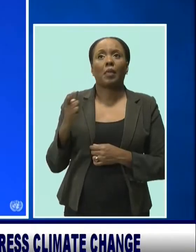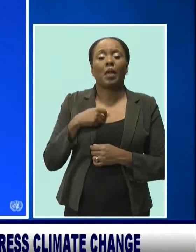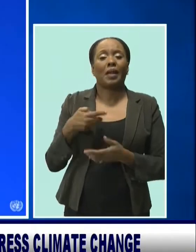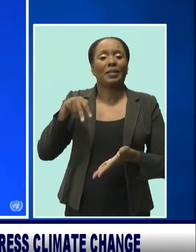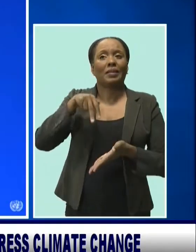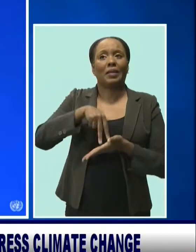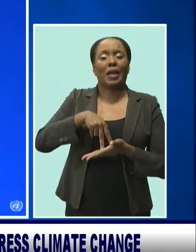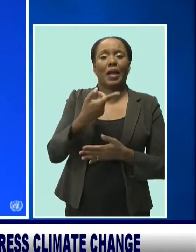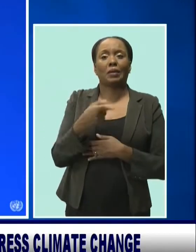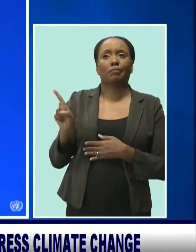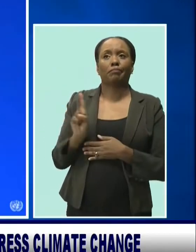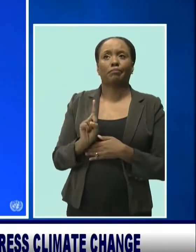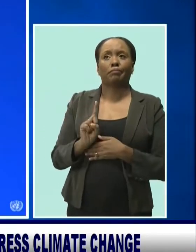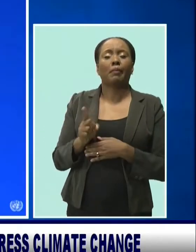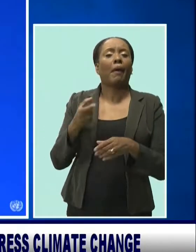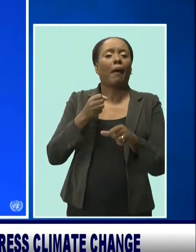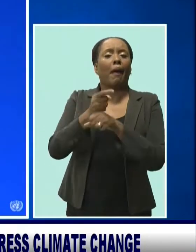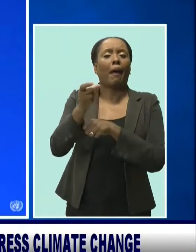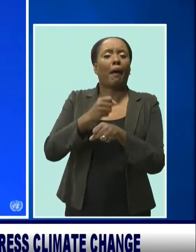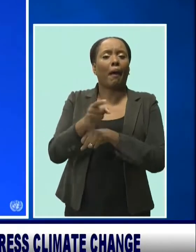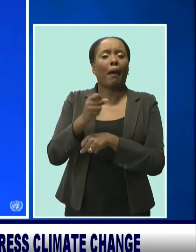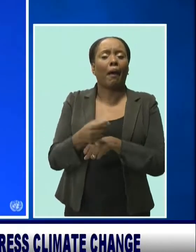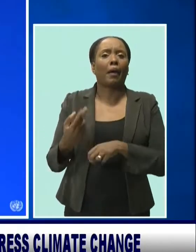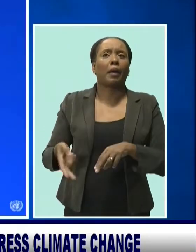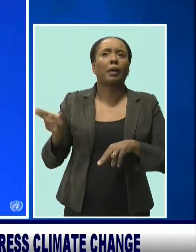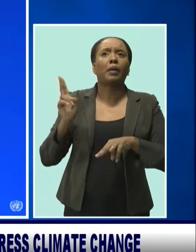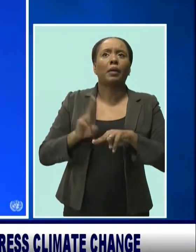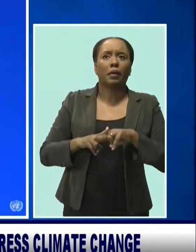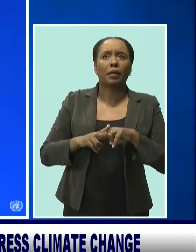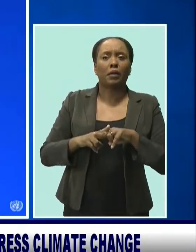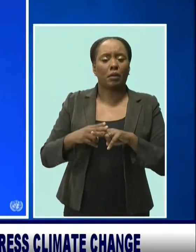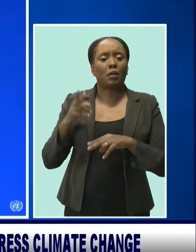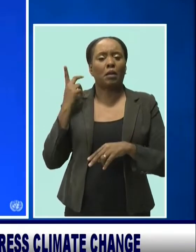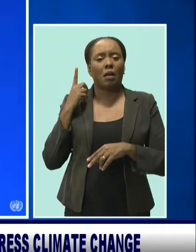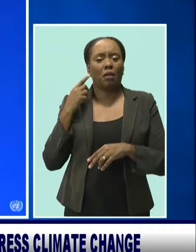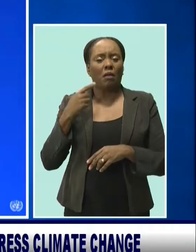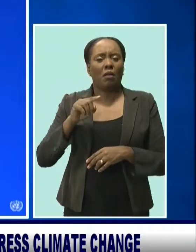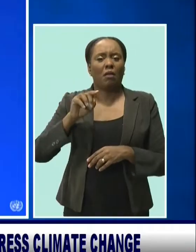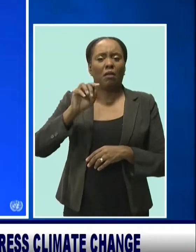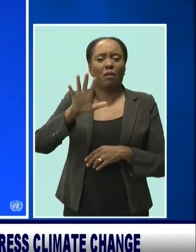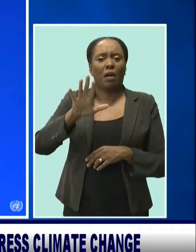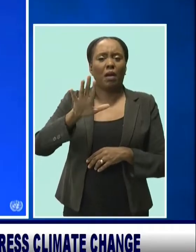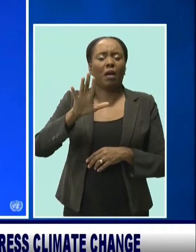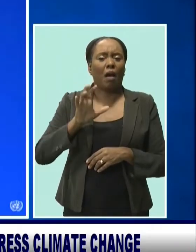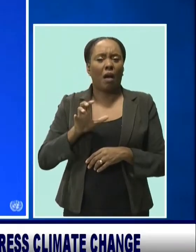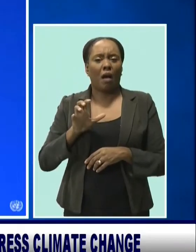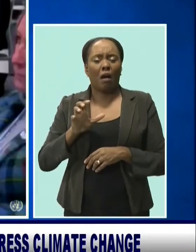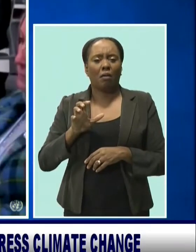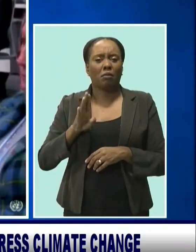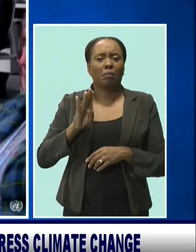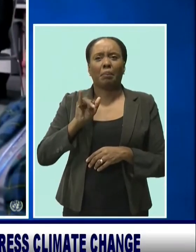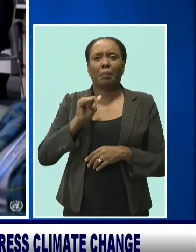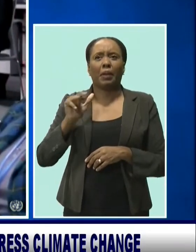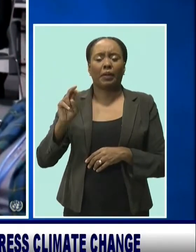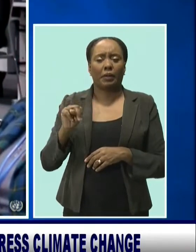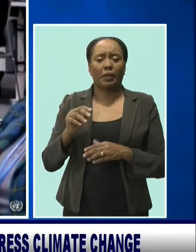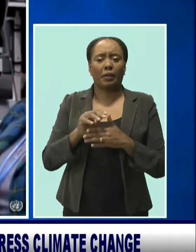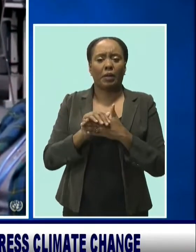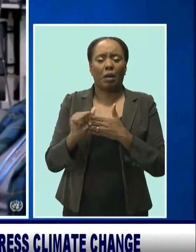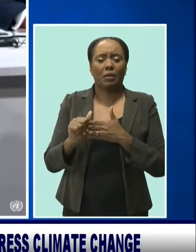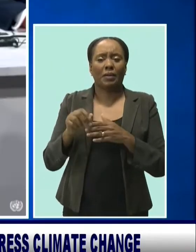that an annual increase in the SDRs of $500 billion a year for 20 years,